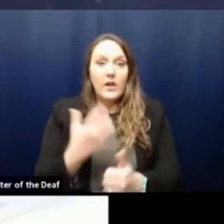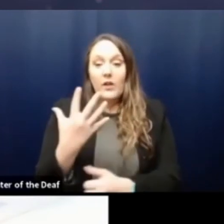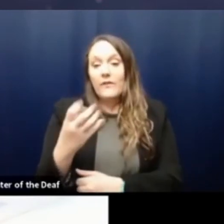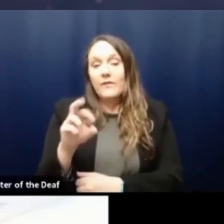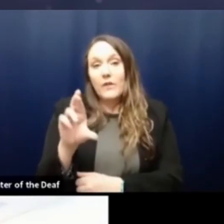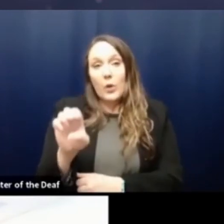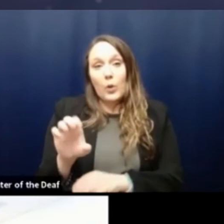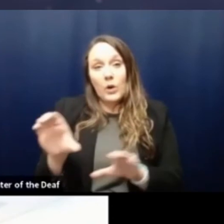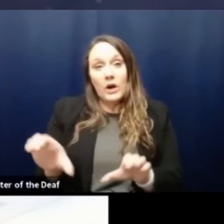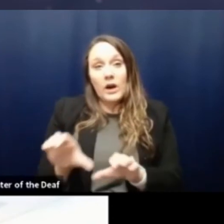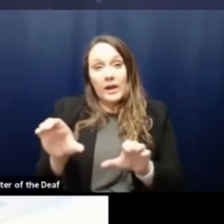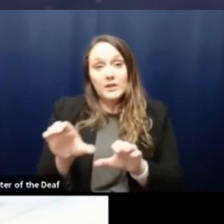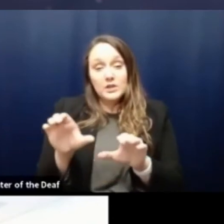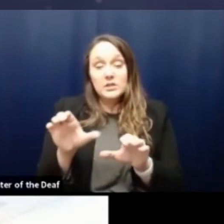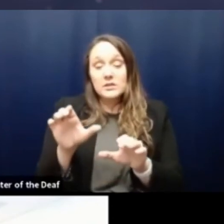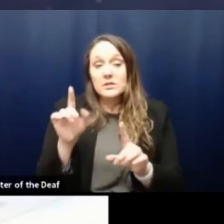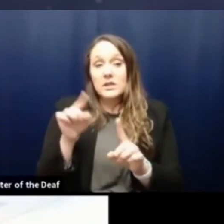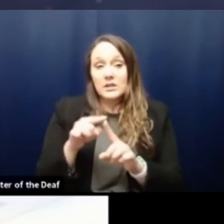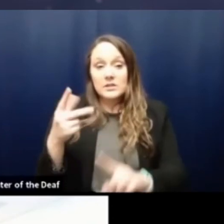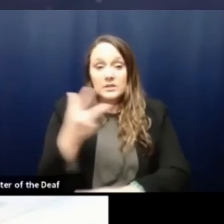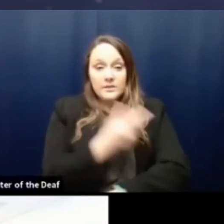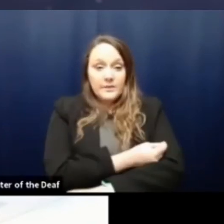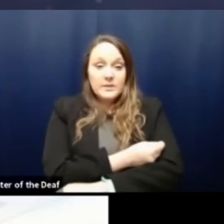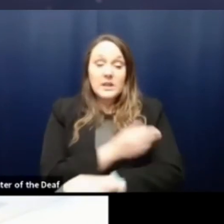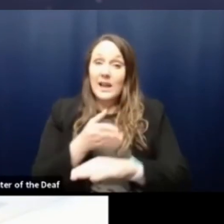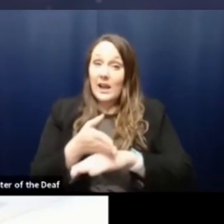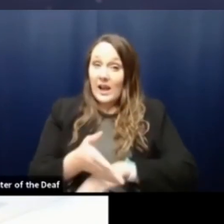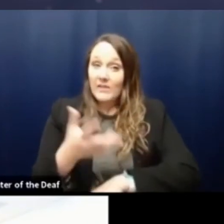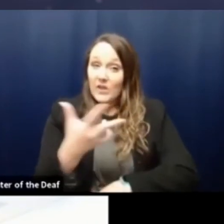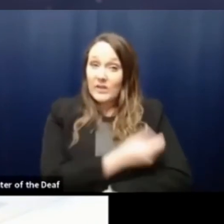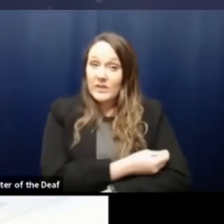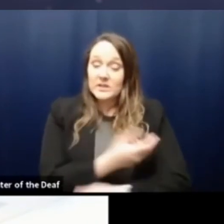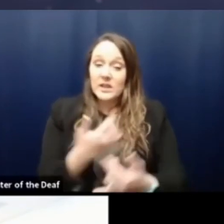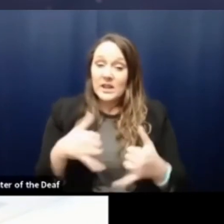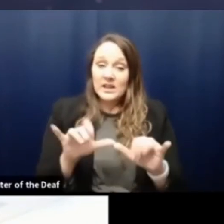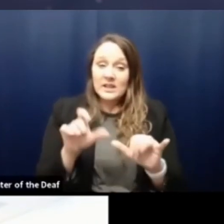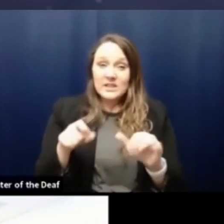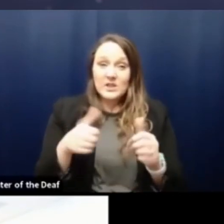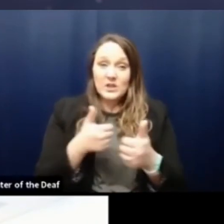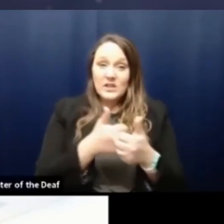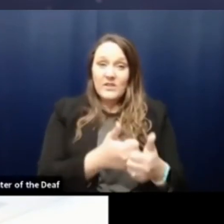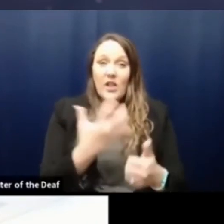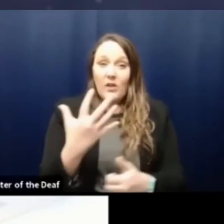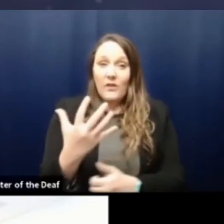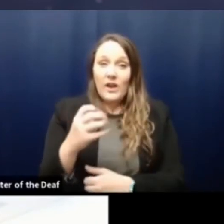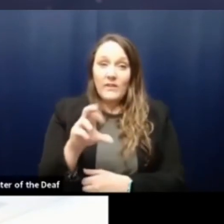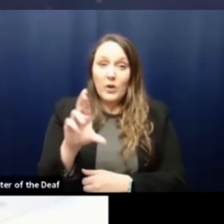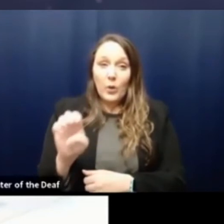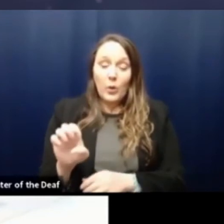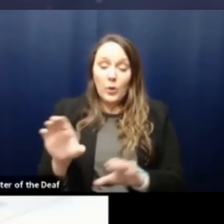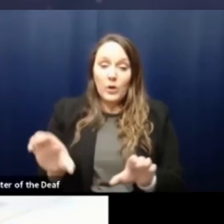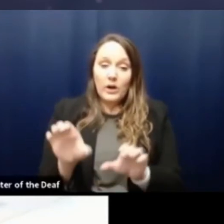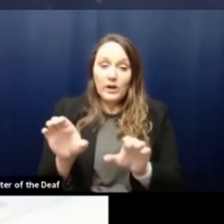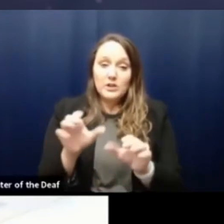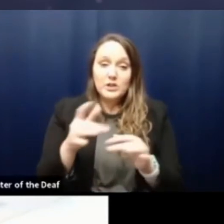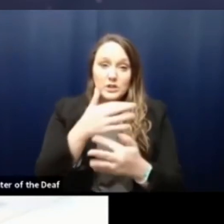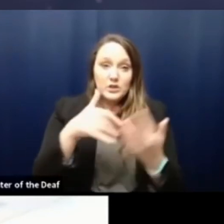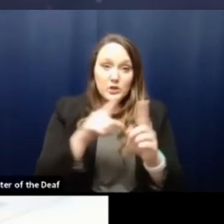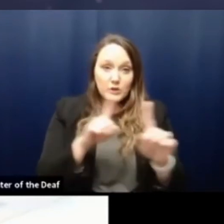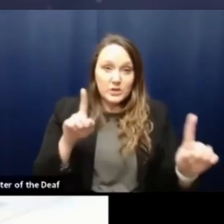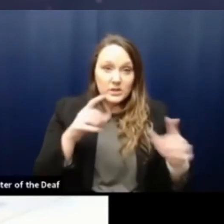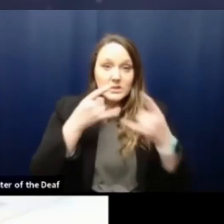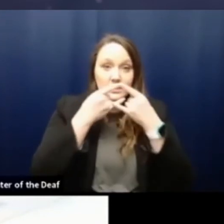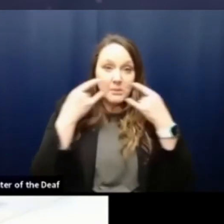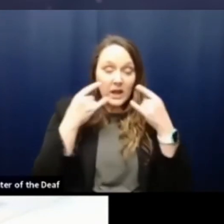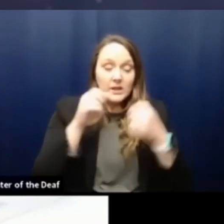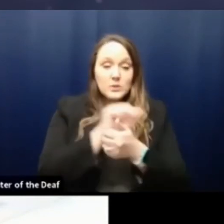until you can get vaccinated. And even after you get vaccinated, you still need to follow the five core actions. So social distancing, wearing a mask, washing